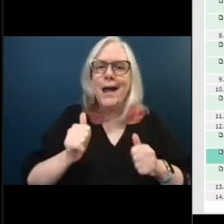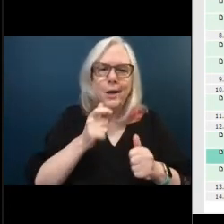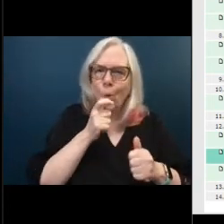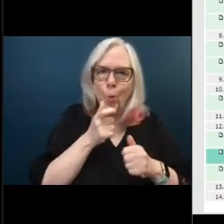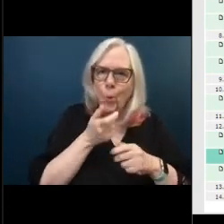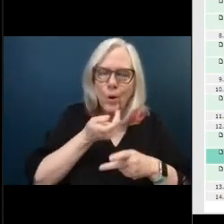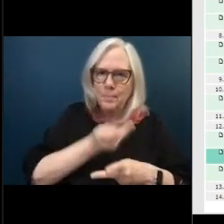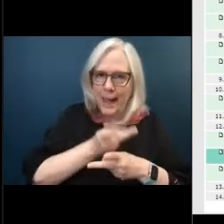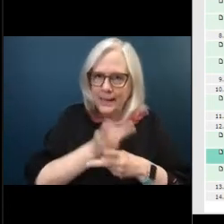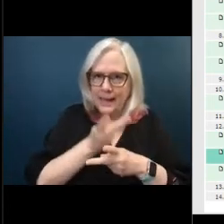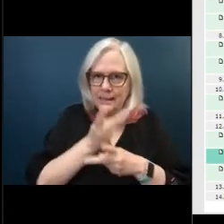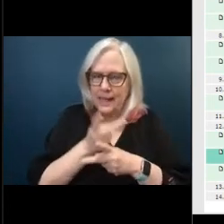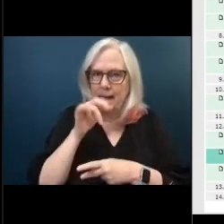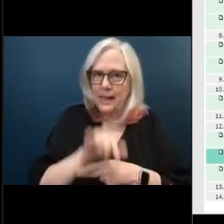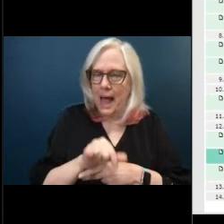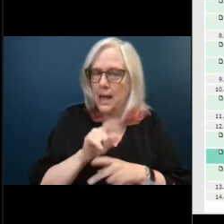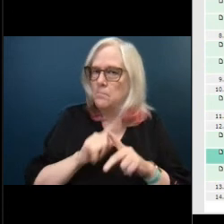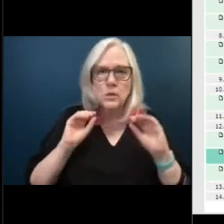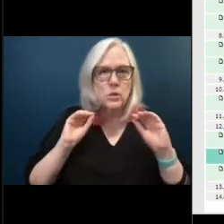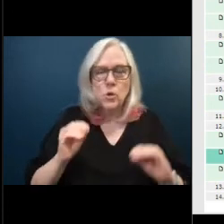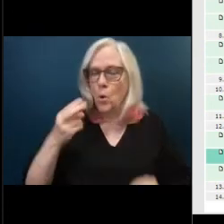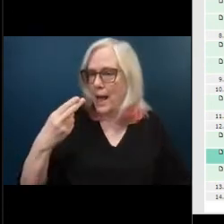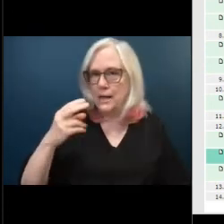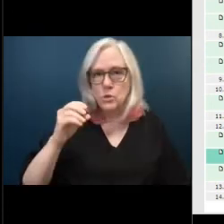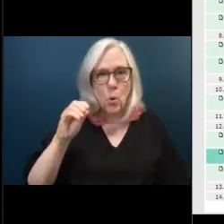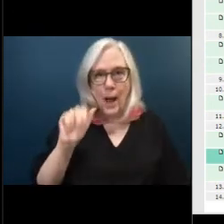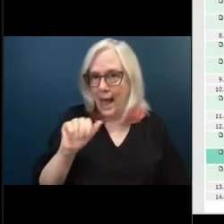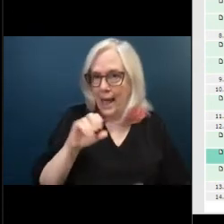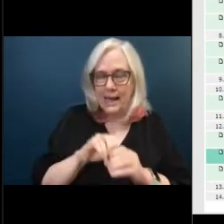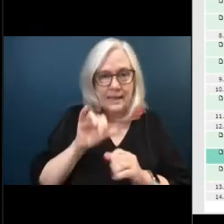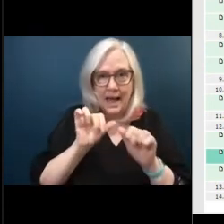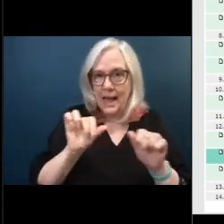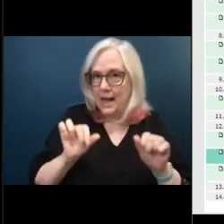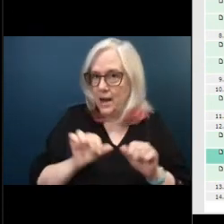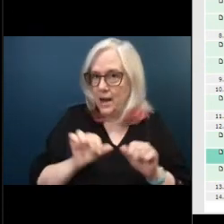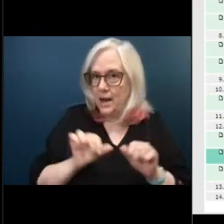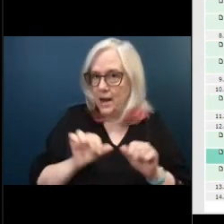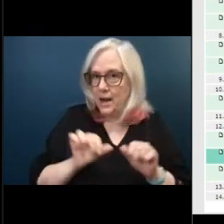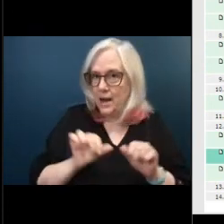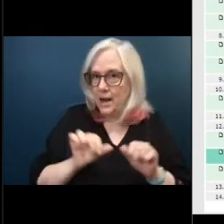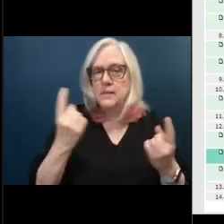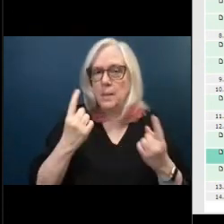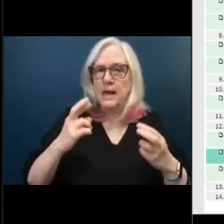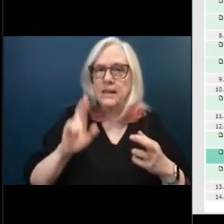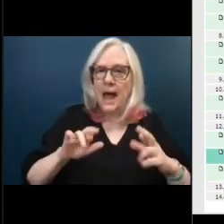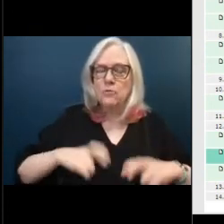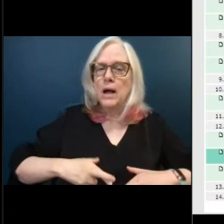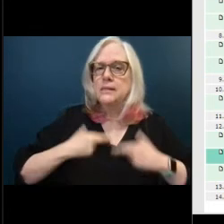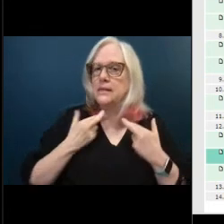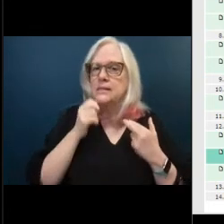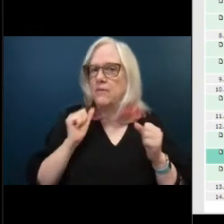taking care of the maintenance but because there is no hoa in that area it's been something that residents haven't been able to